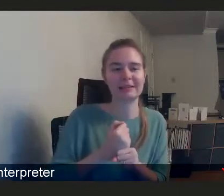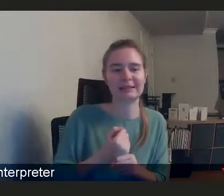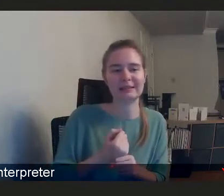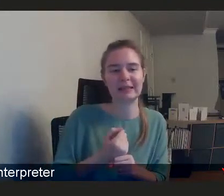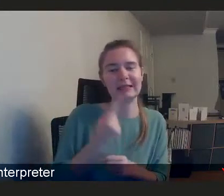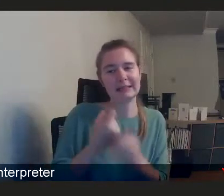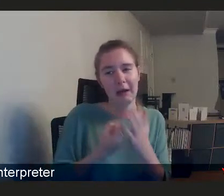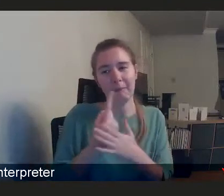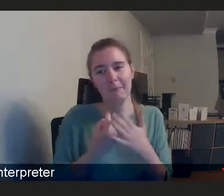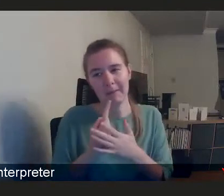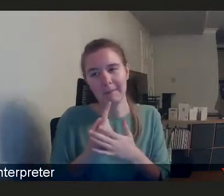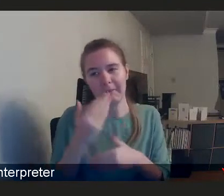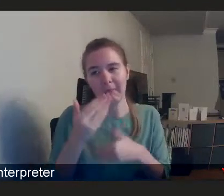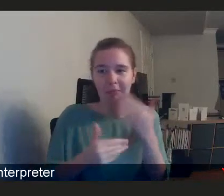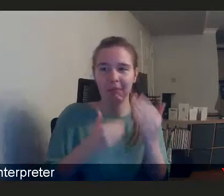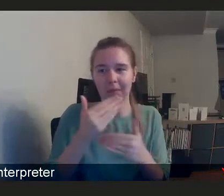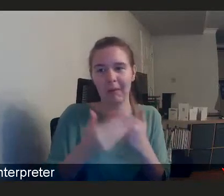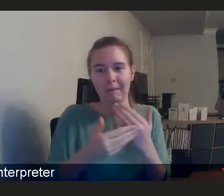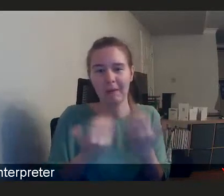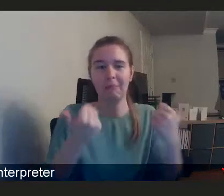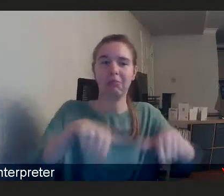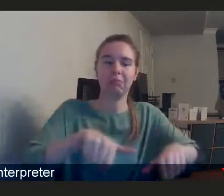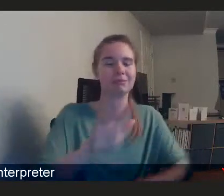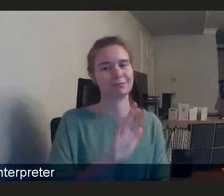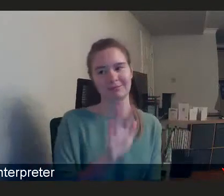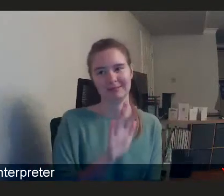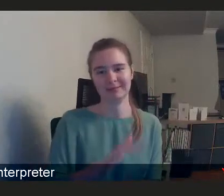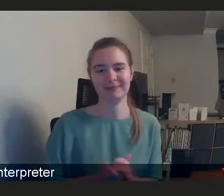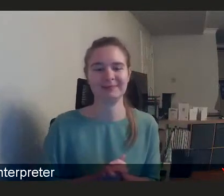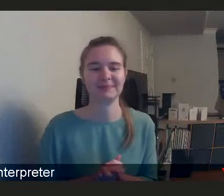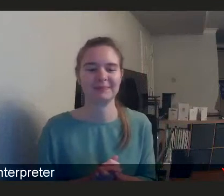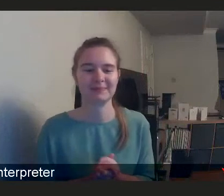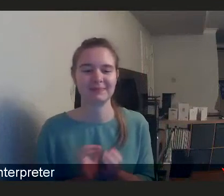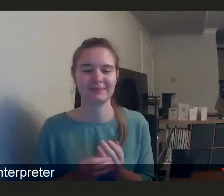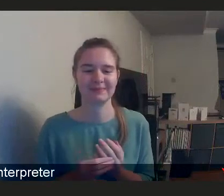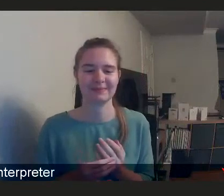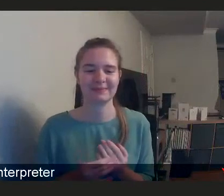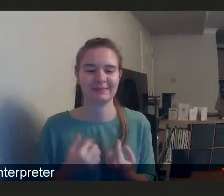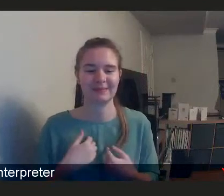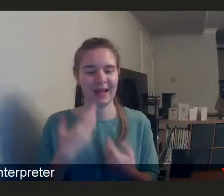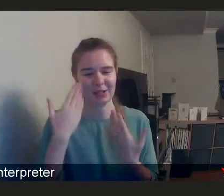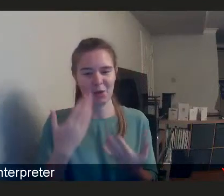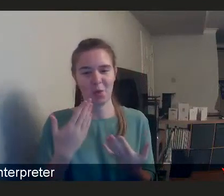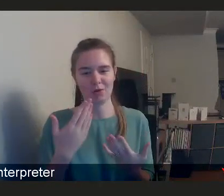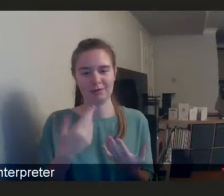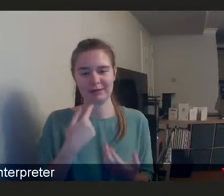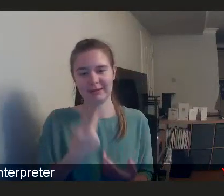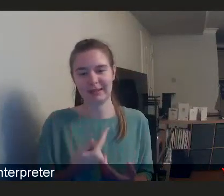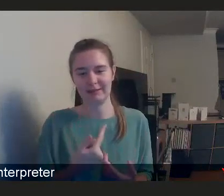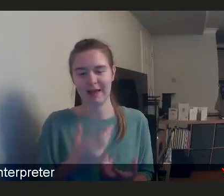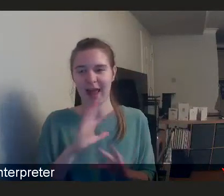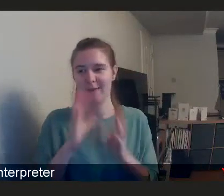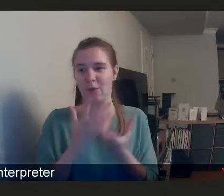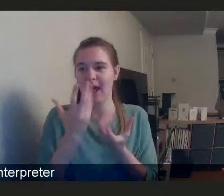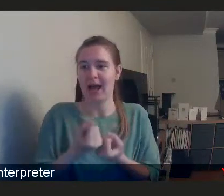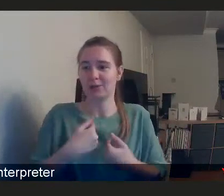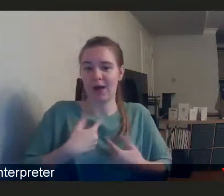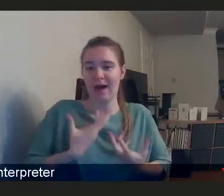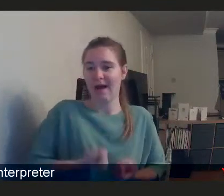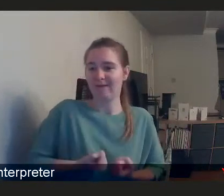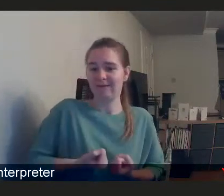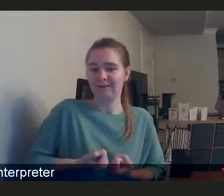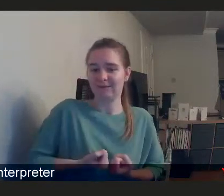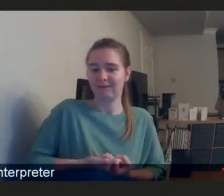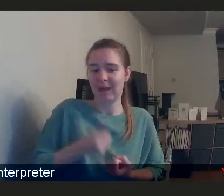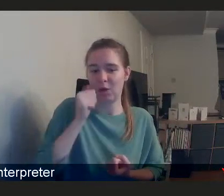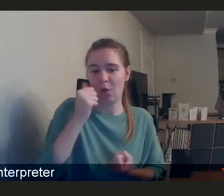by no means sorted. I wouldn't want to make the assumption that everyone has what I have, um, and I just know that from the